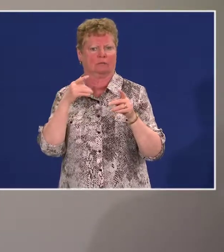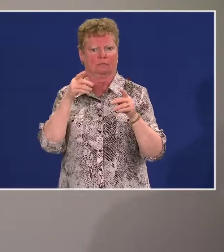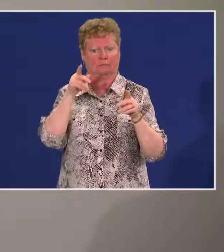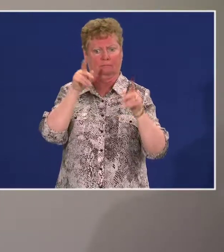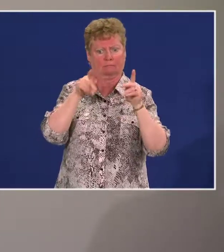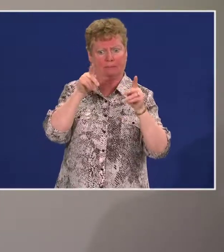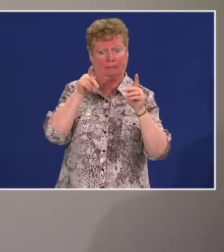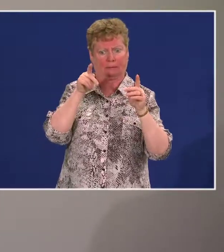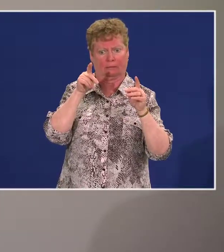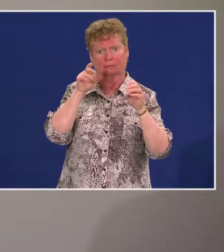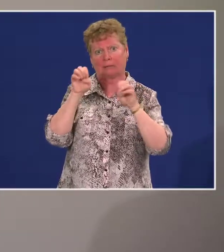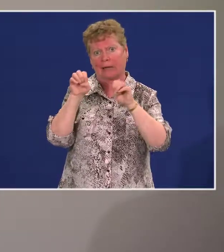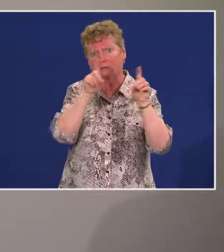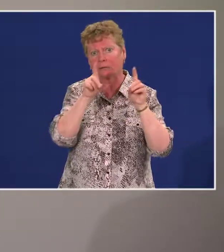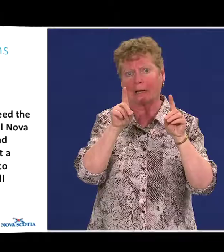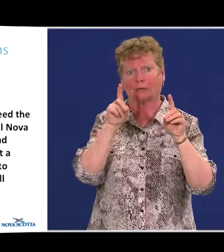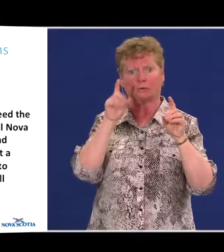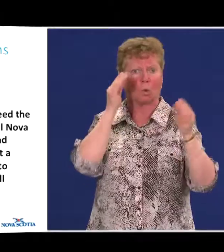should look like.